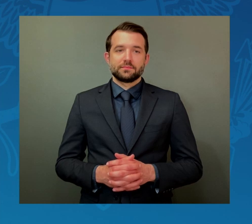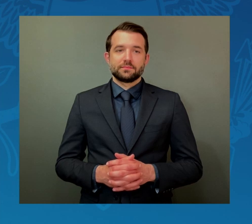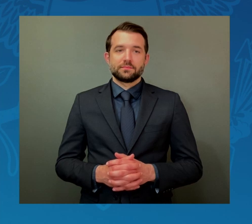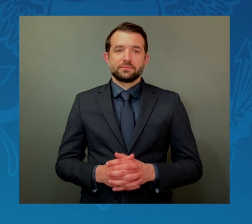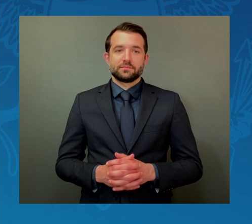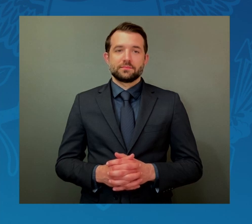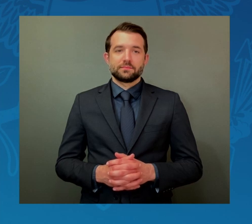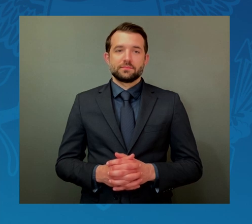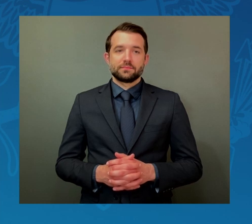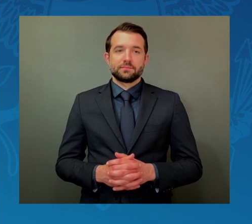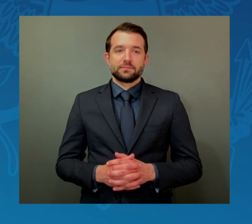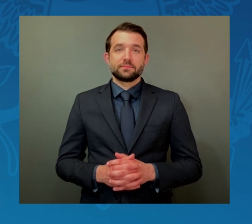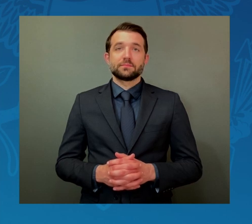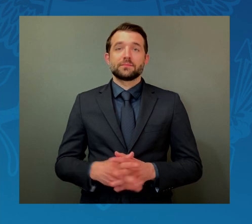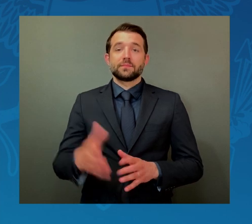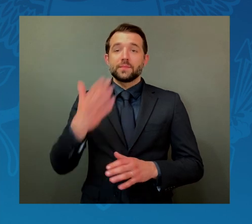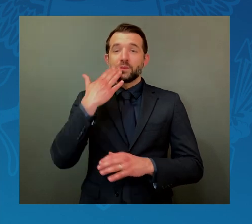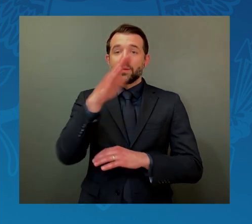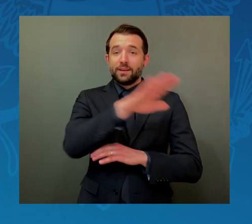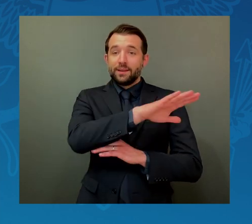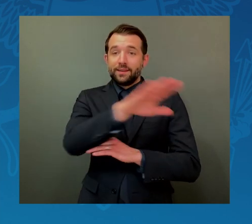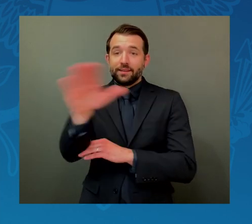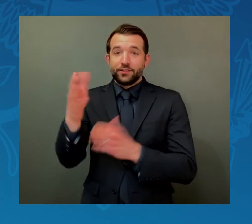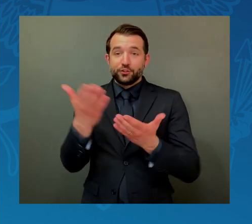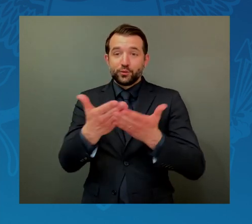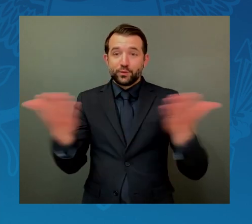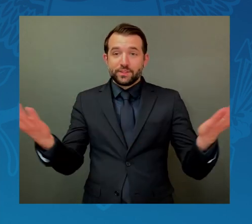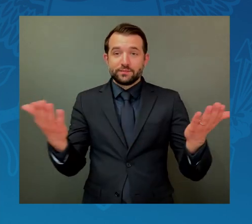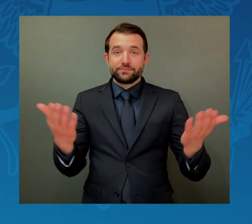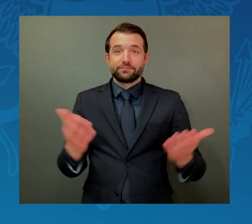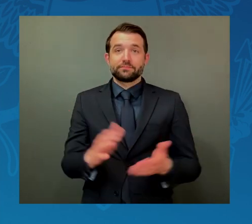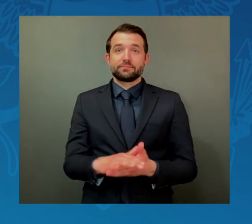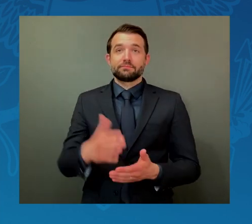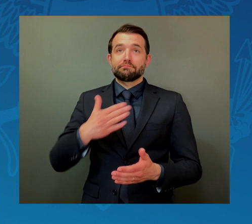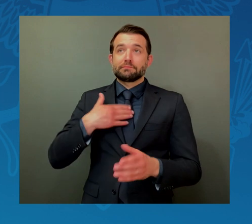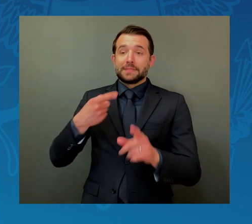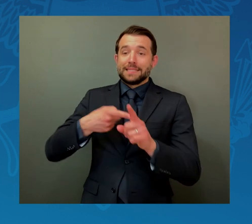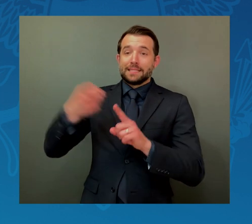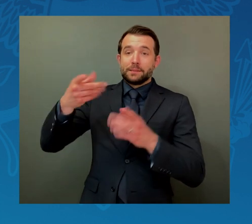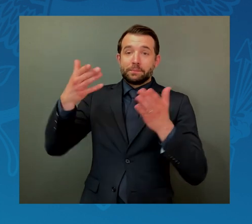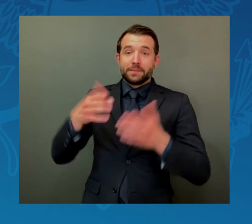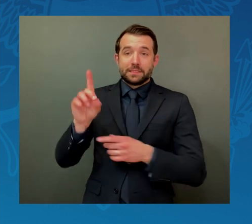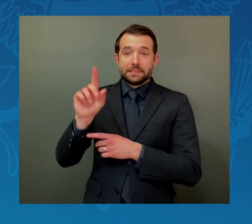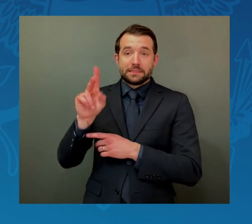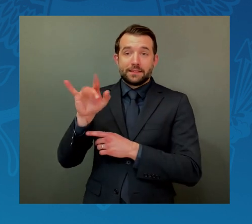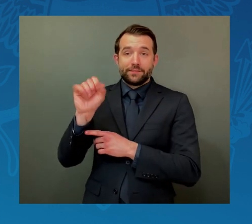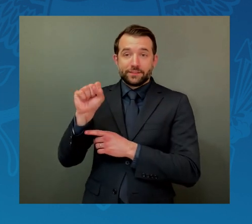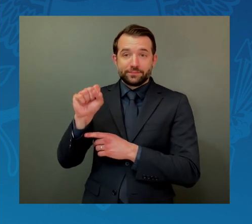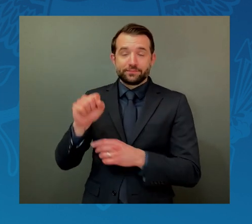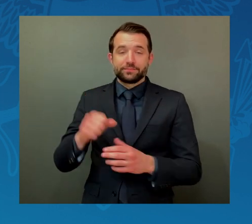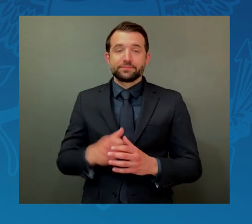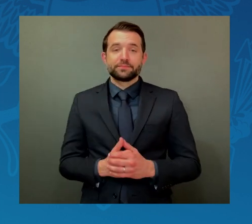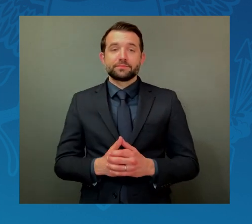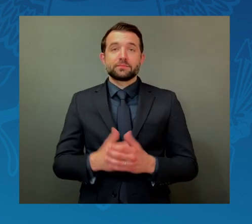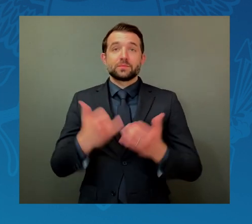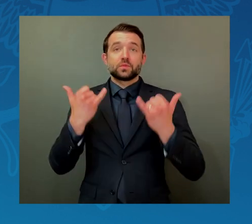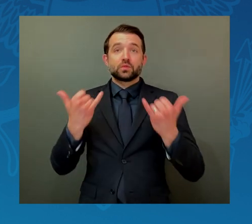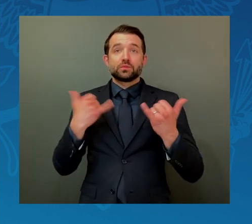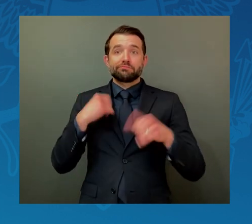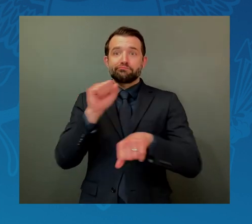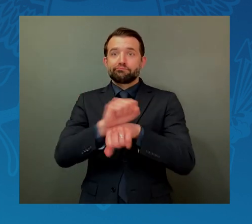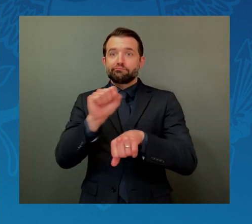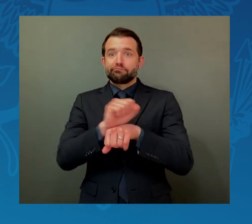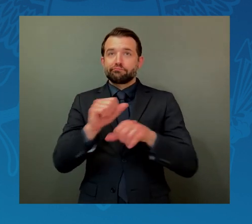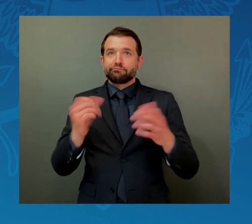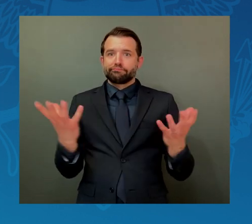Good evening, ladies and gentlemen. I'm specialist for Quinesia Davis, currently working at the Combined Space Operations Center as an electromagnetic